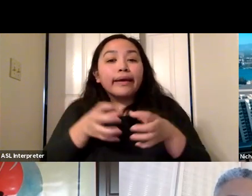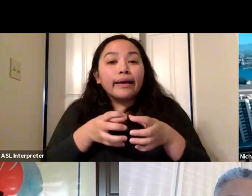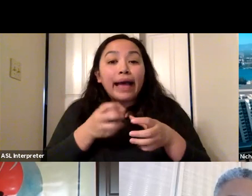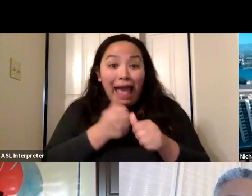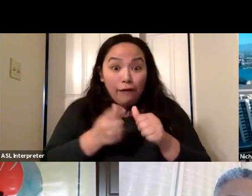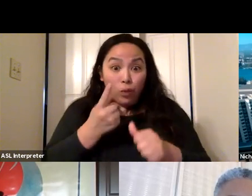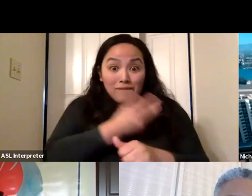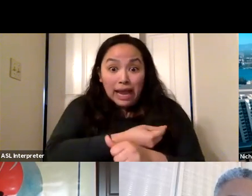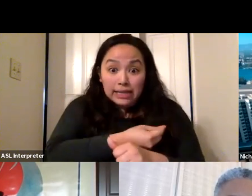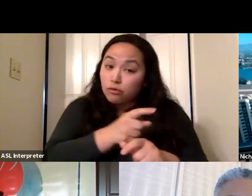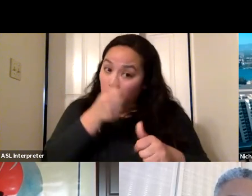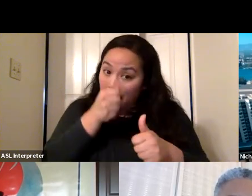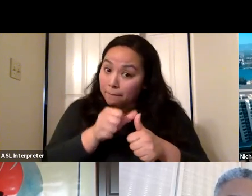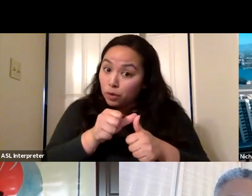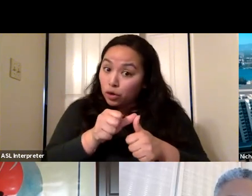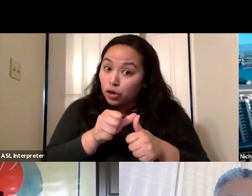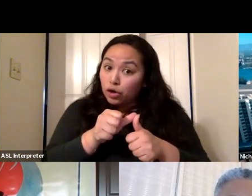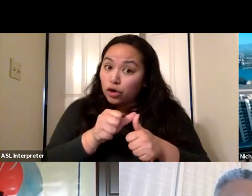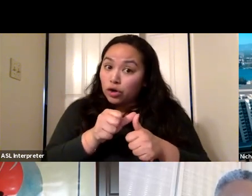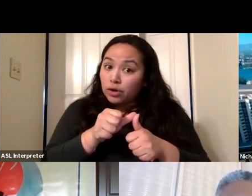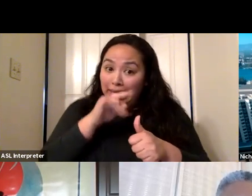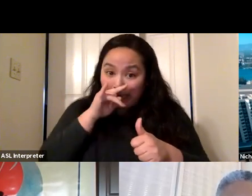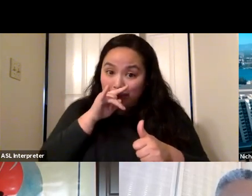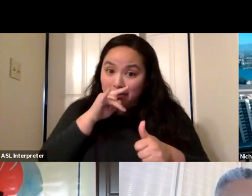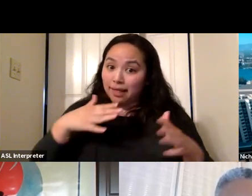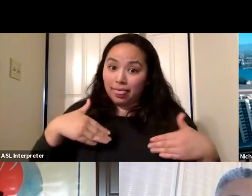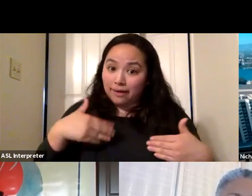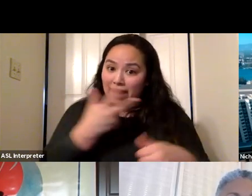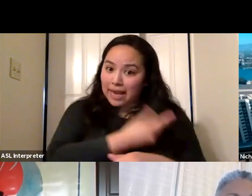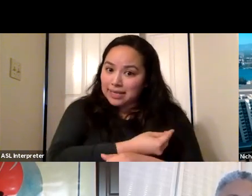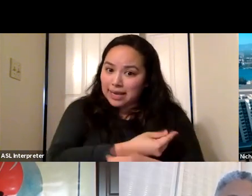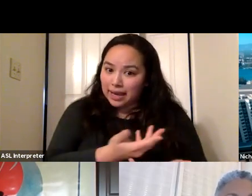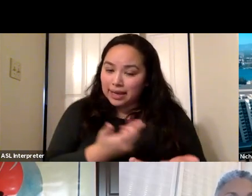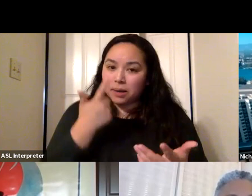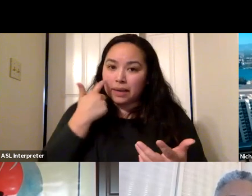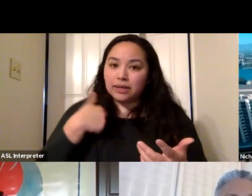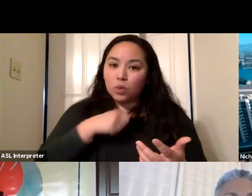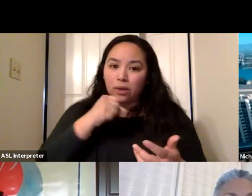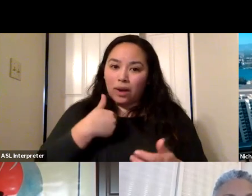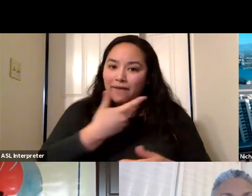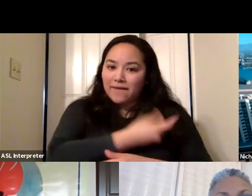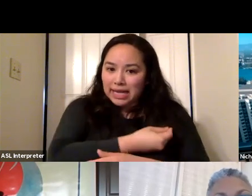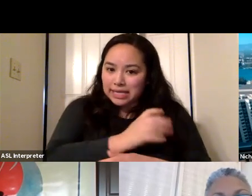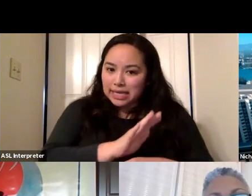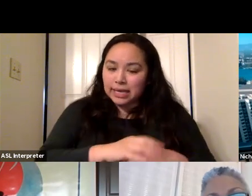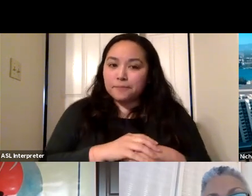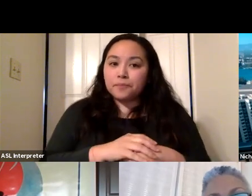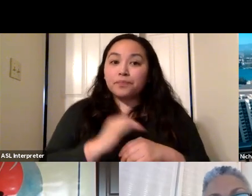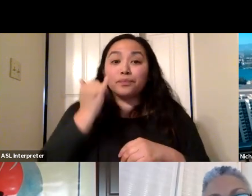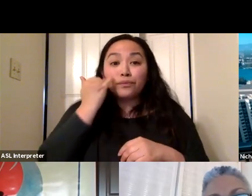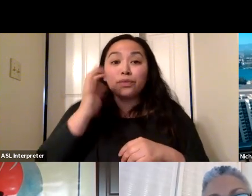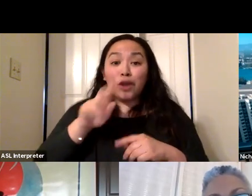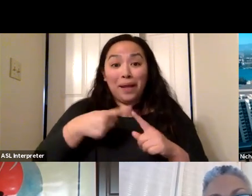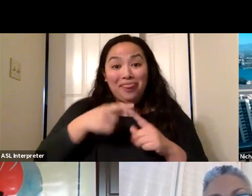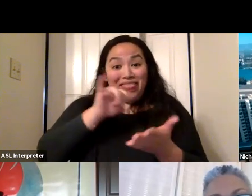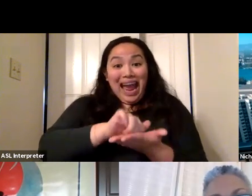vaccinated. Remember, young people often haven't been vaccinated because we don't have a vaccine for them yet. If you're talking about that